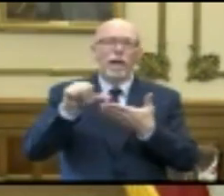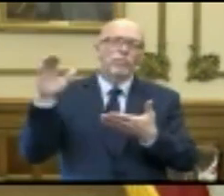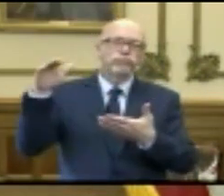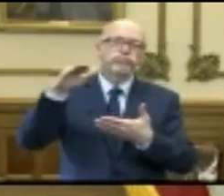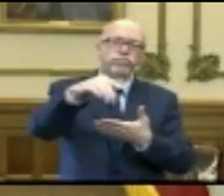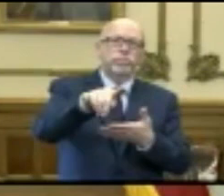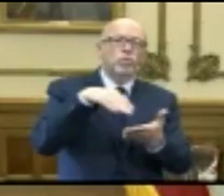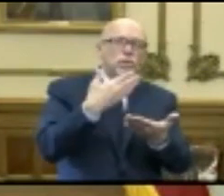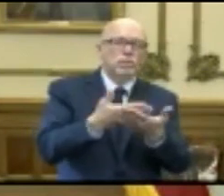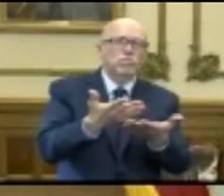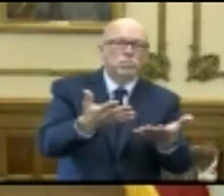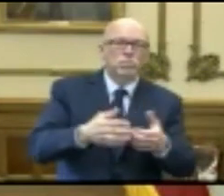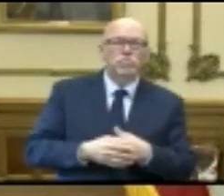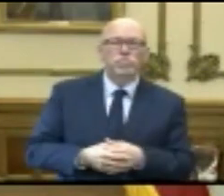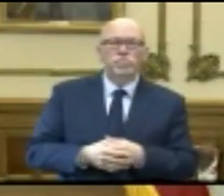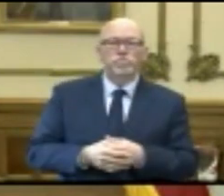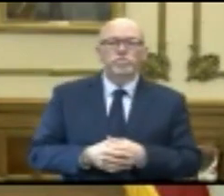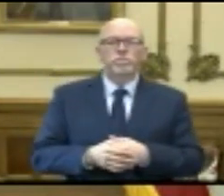we are told.